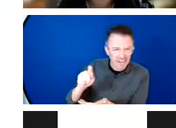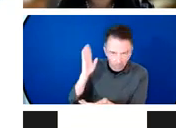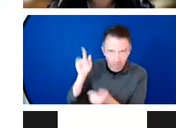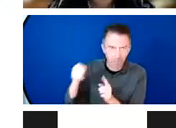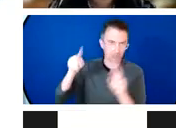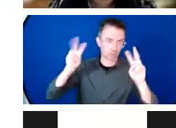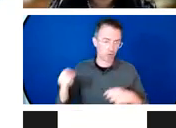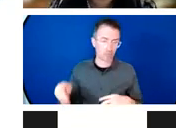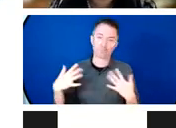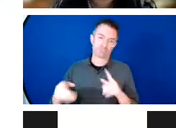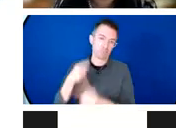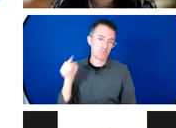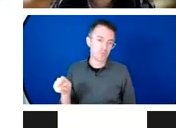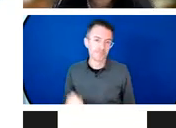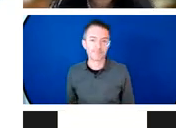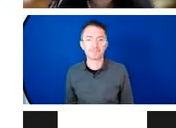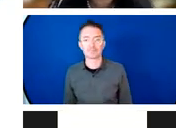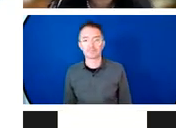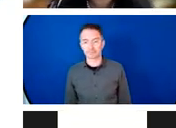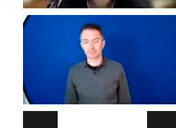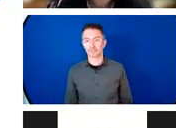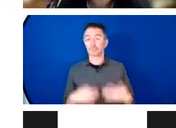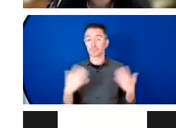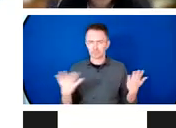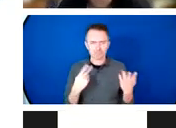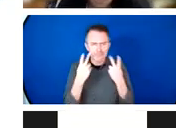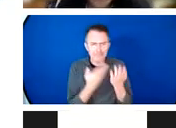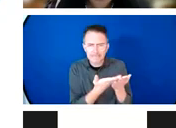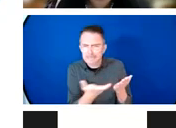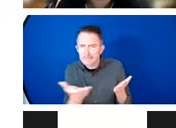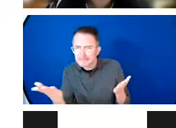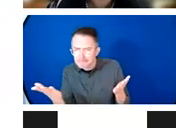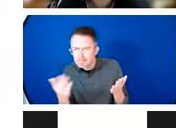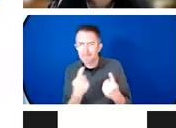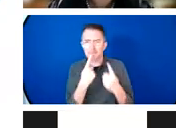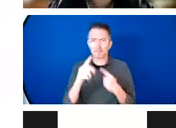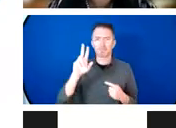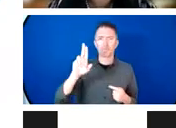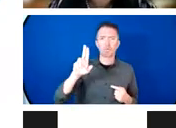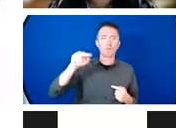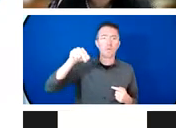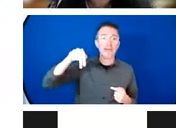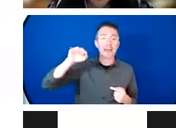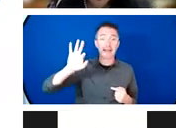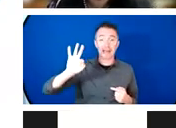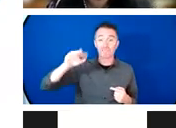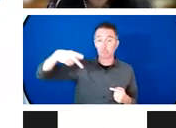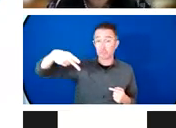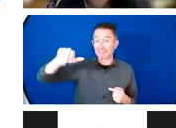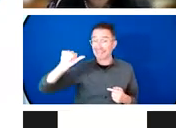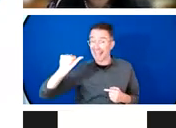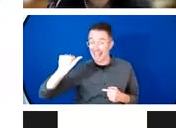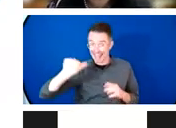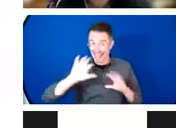at in terms of the value proposition that UNFPS put on the table but some sound recommendations all coming from women